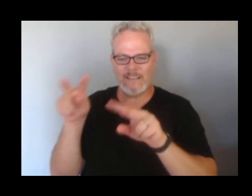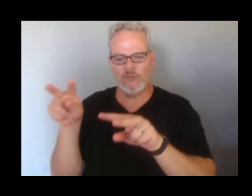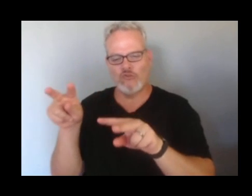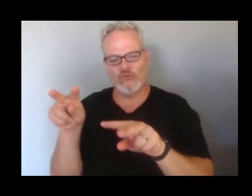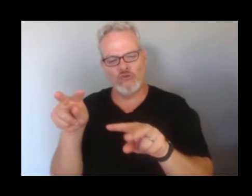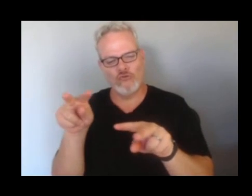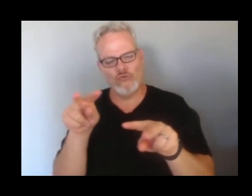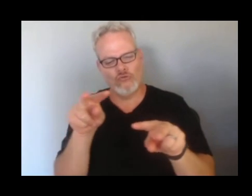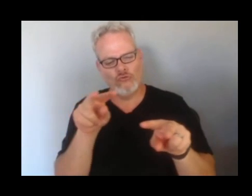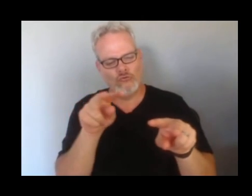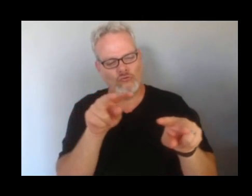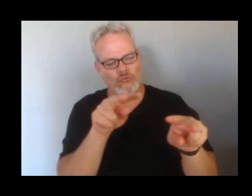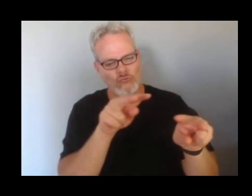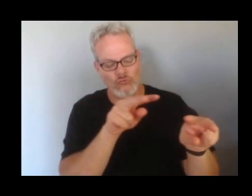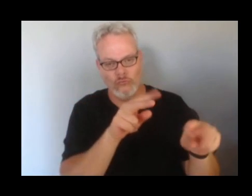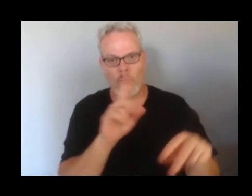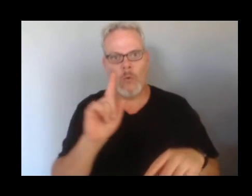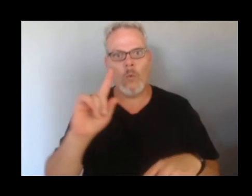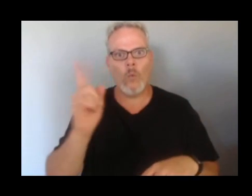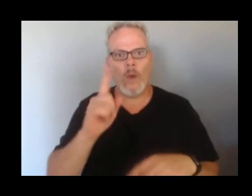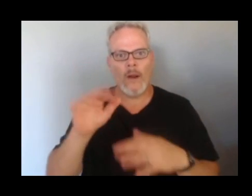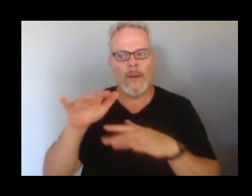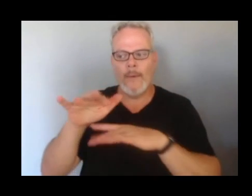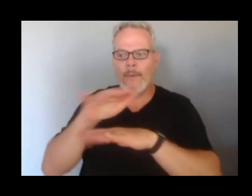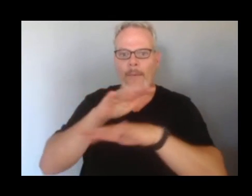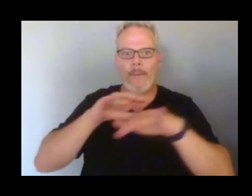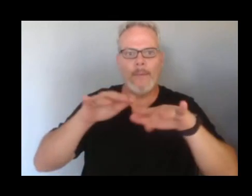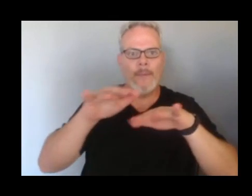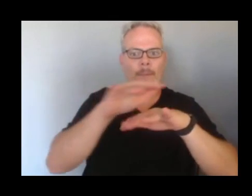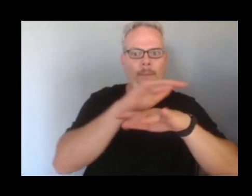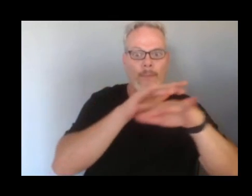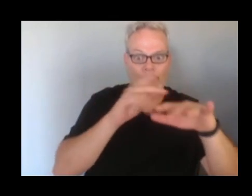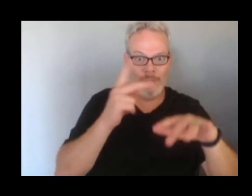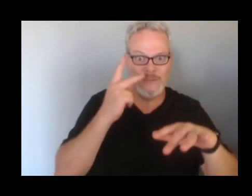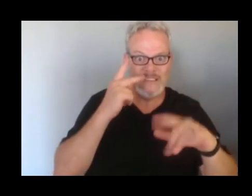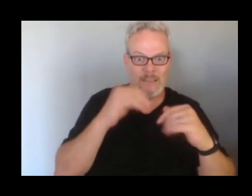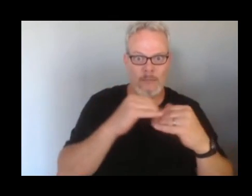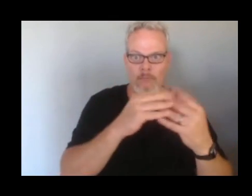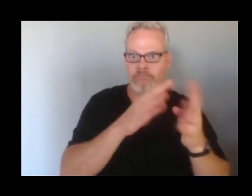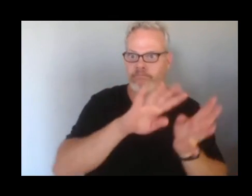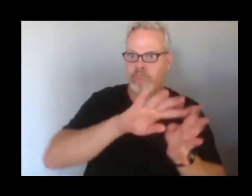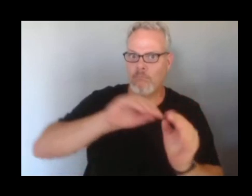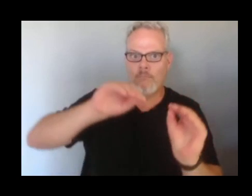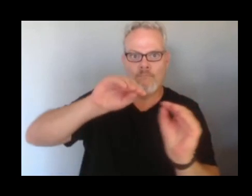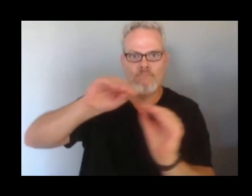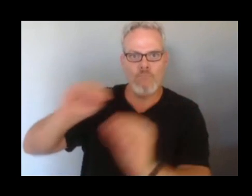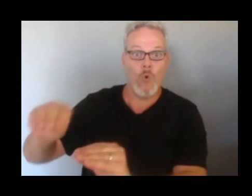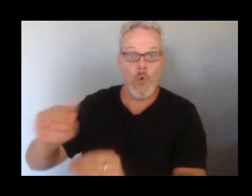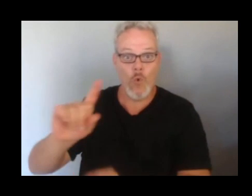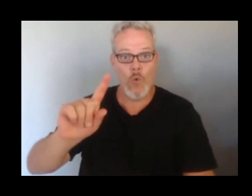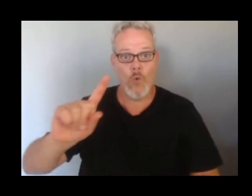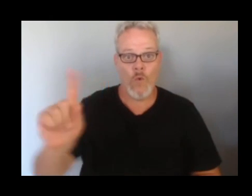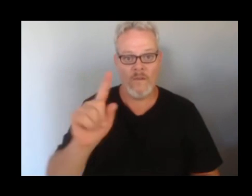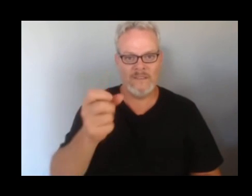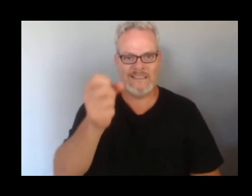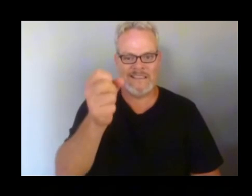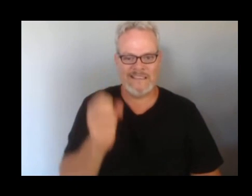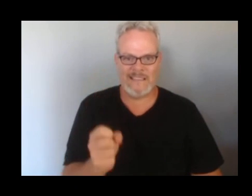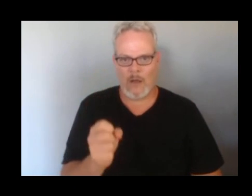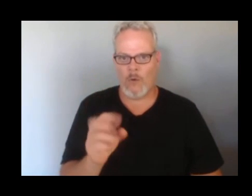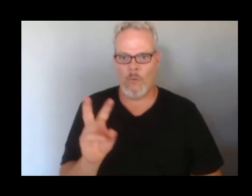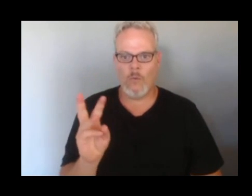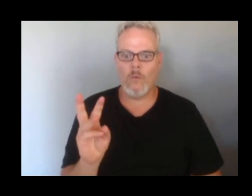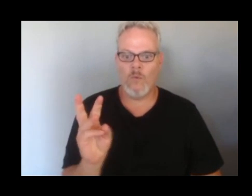episode. And so you see it here bursting up and flying largely to the southwest, reaches a high elevation,